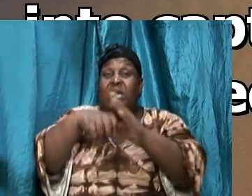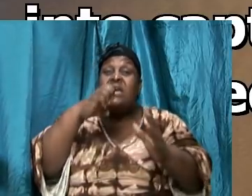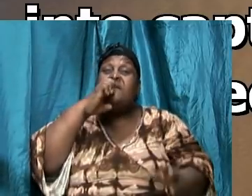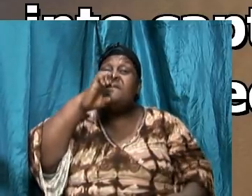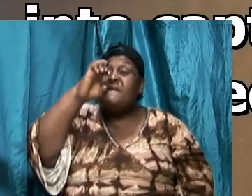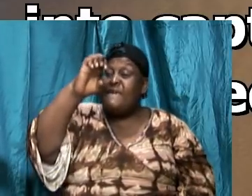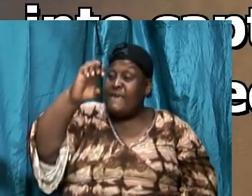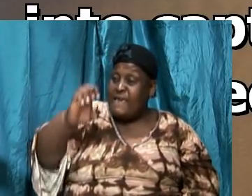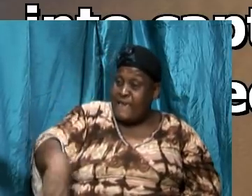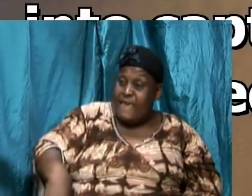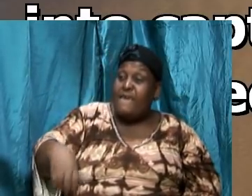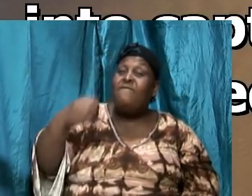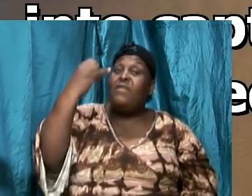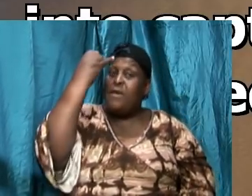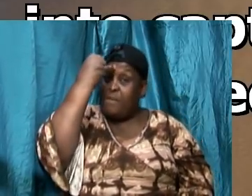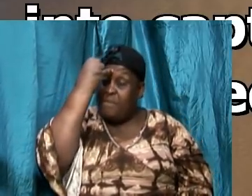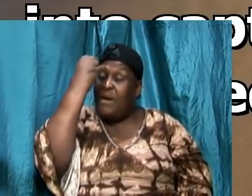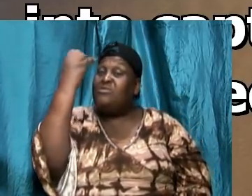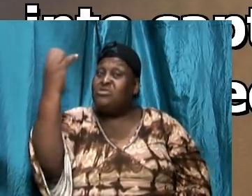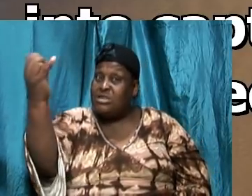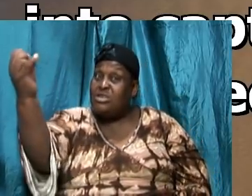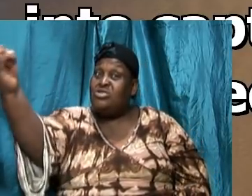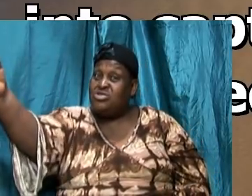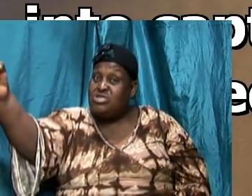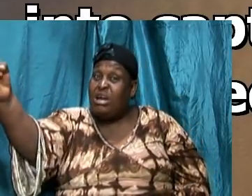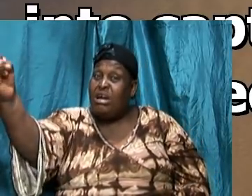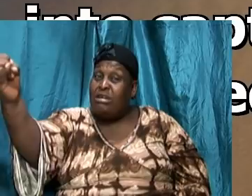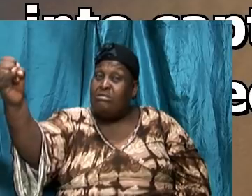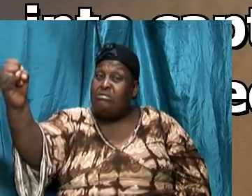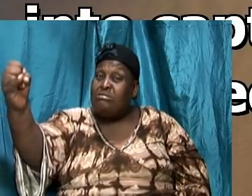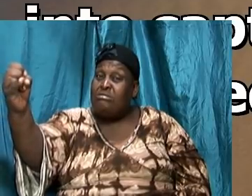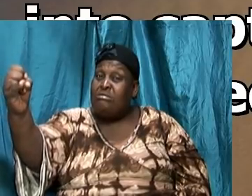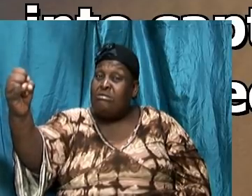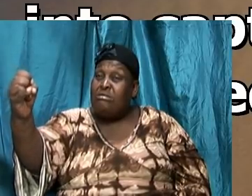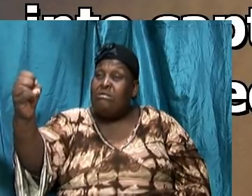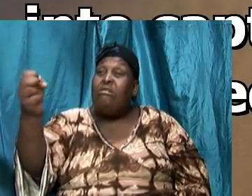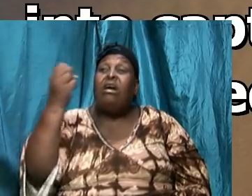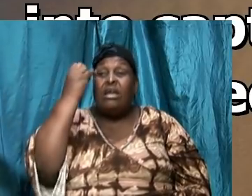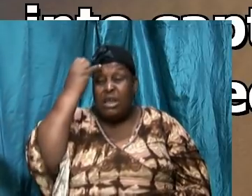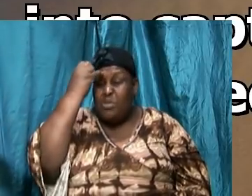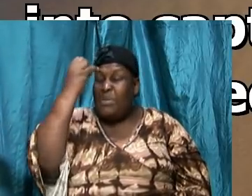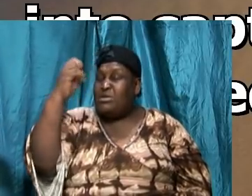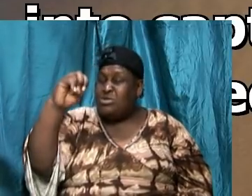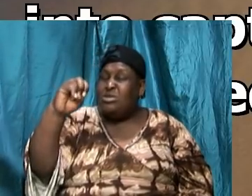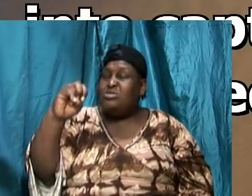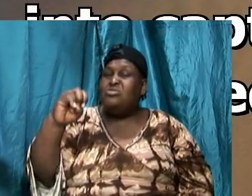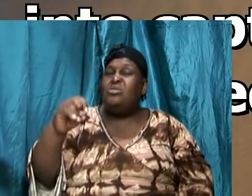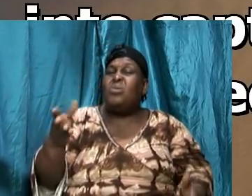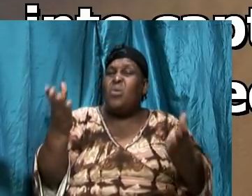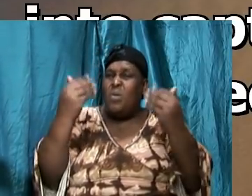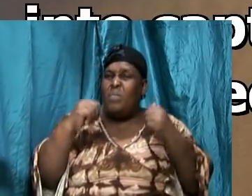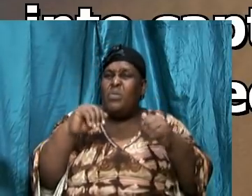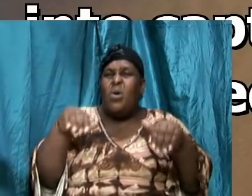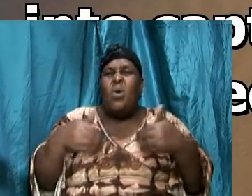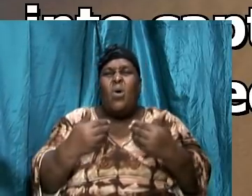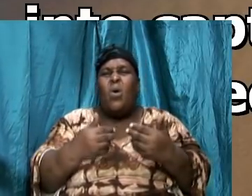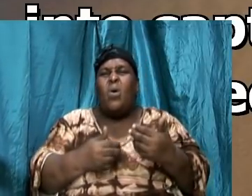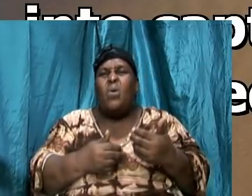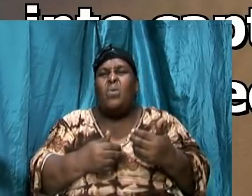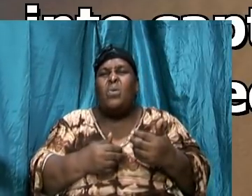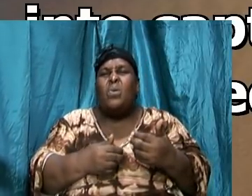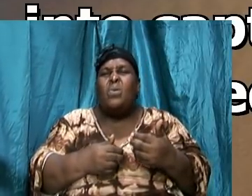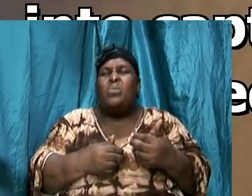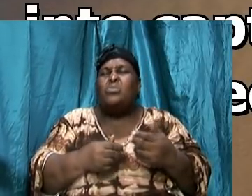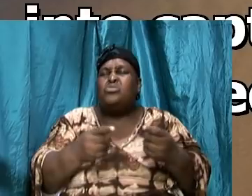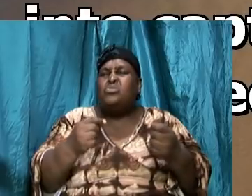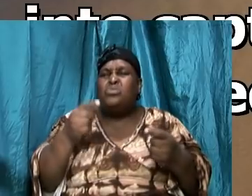come about as a result of, we allowed the mind to move from one place to the other. Bear that in mind. And